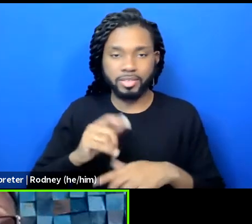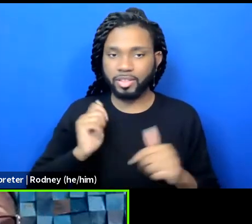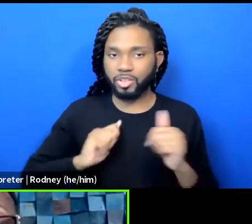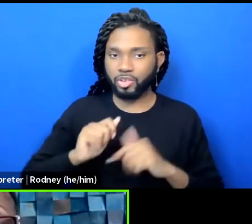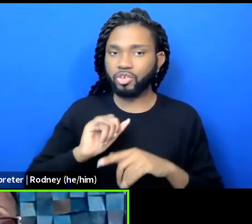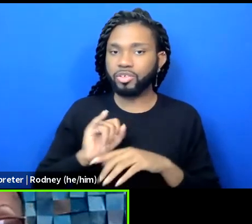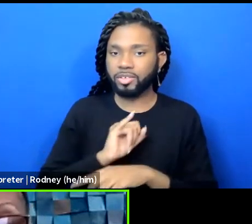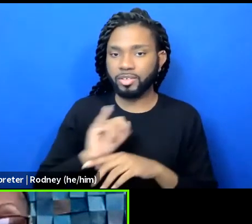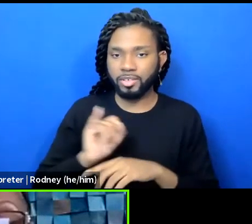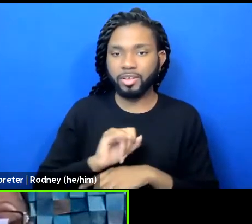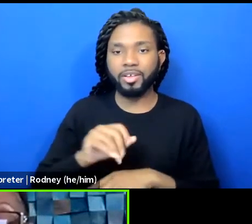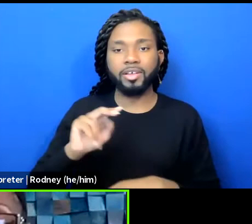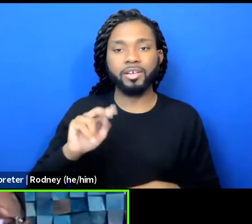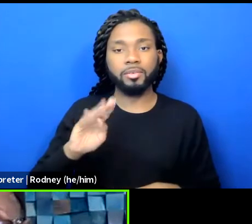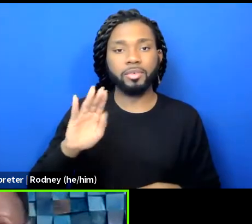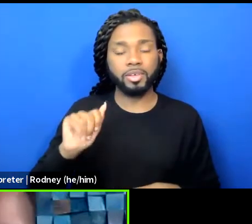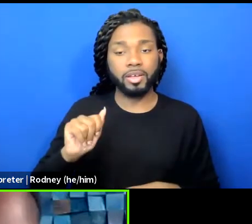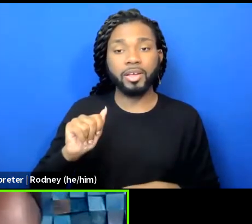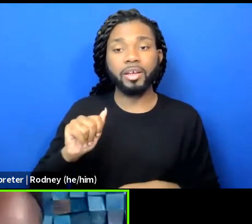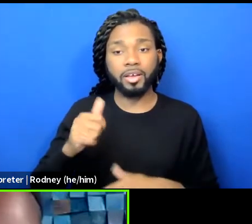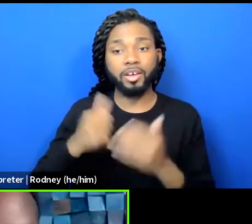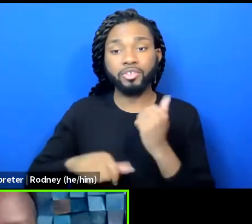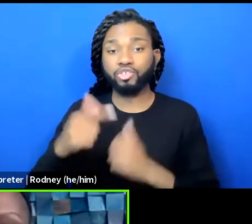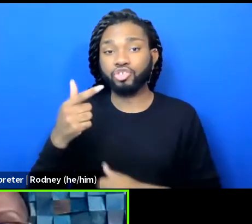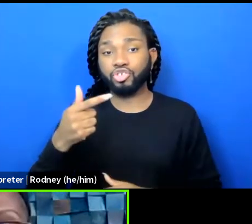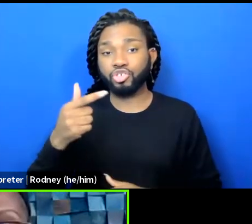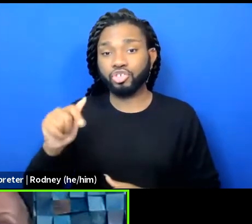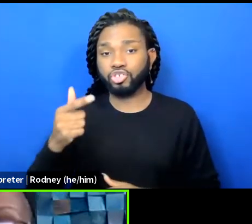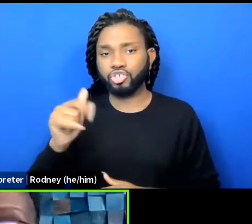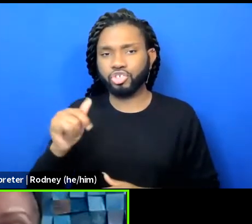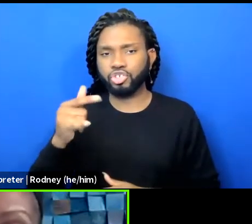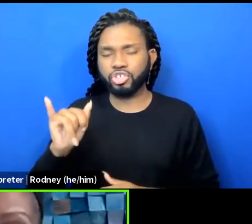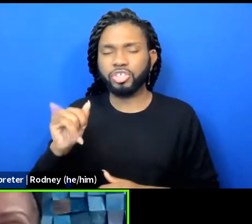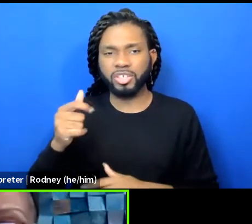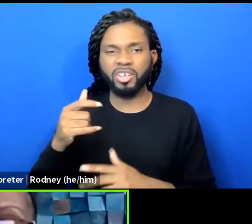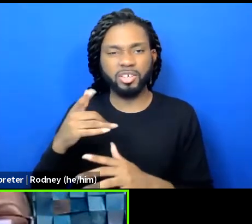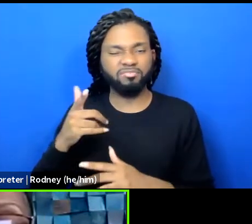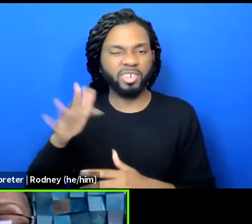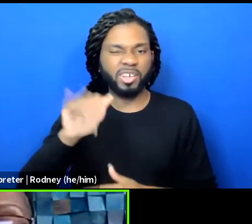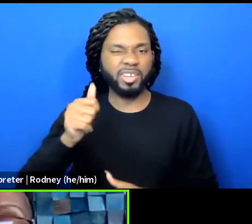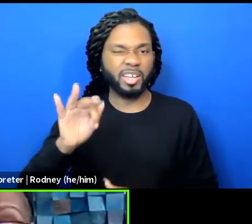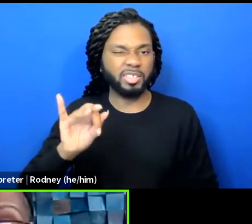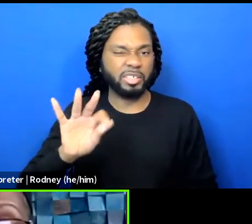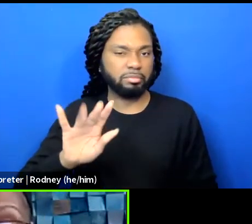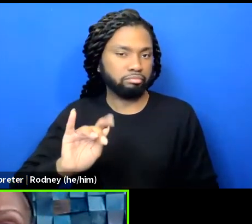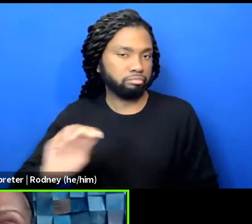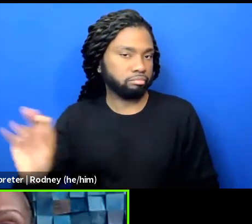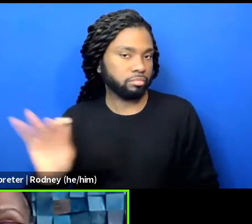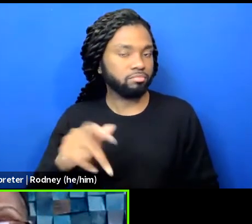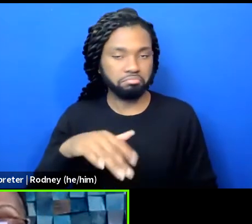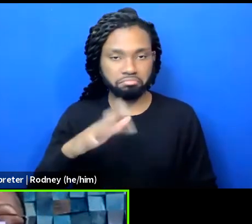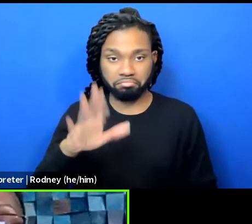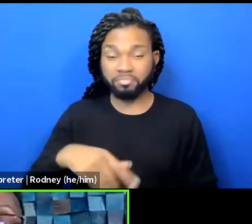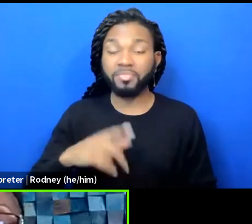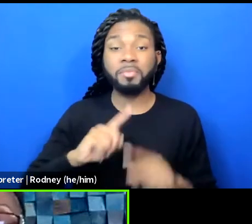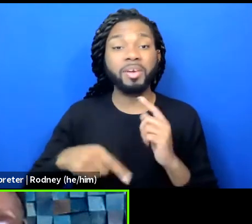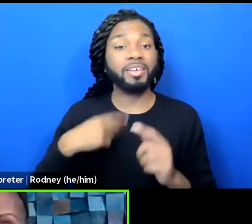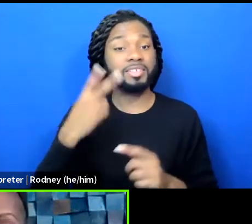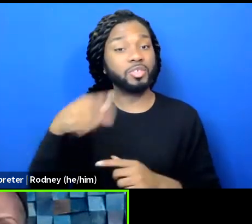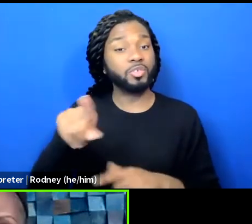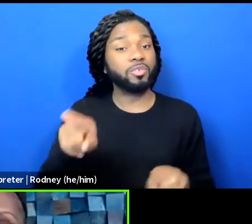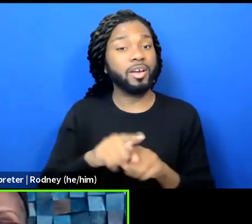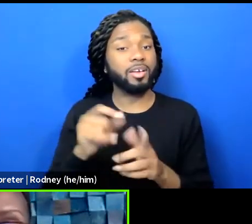NEA under Gigi Bolt in 19... And like so many of you, I see my identity as an artist as